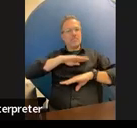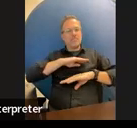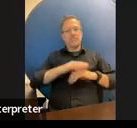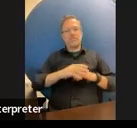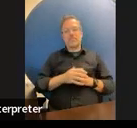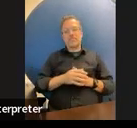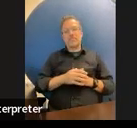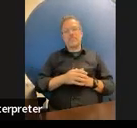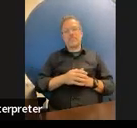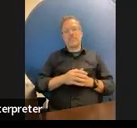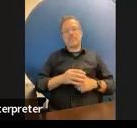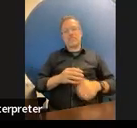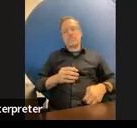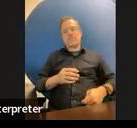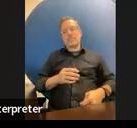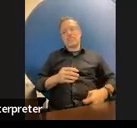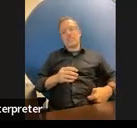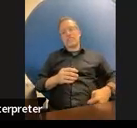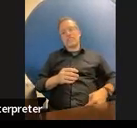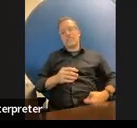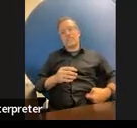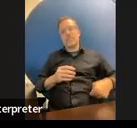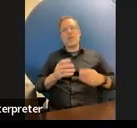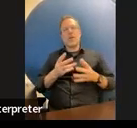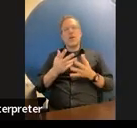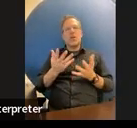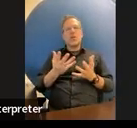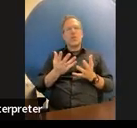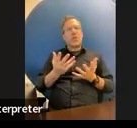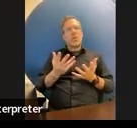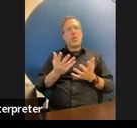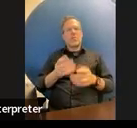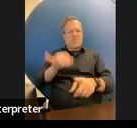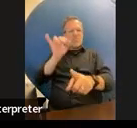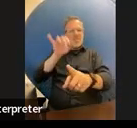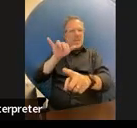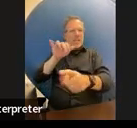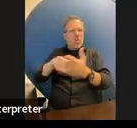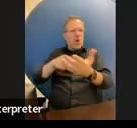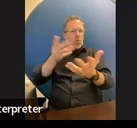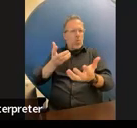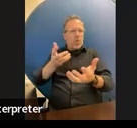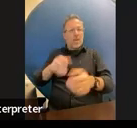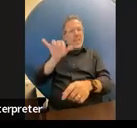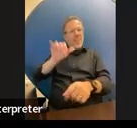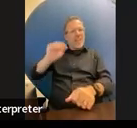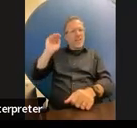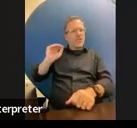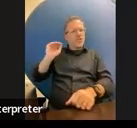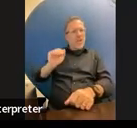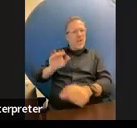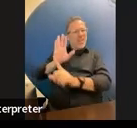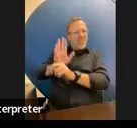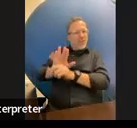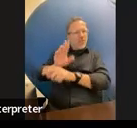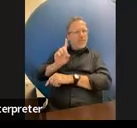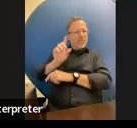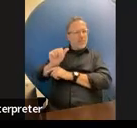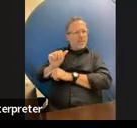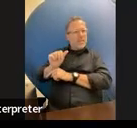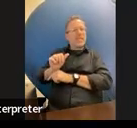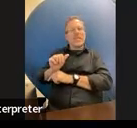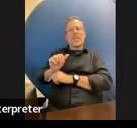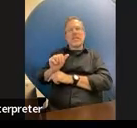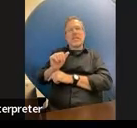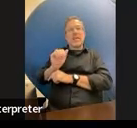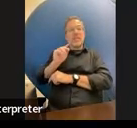so um this is what we're looking for what is it about this child's disability the nature and severity of